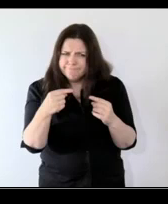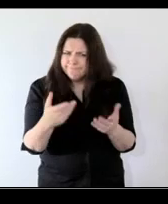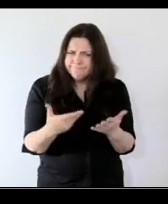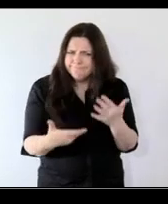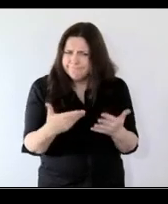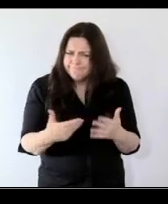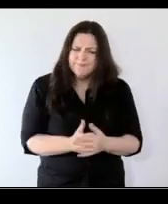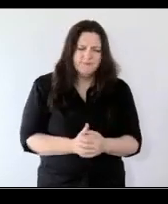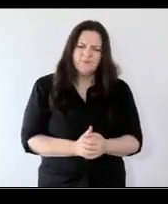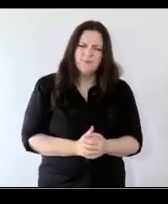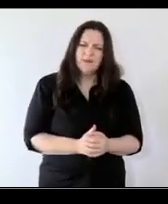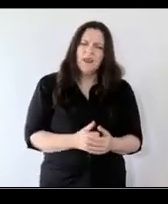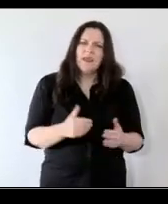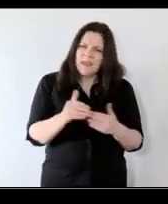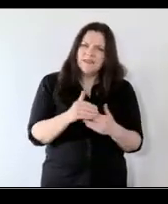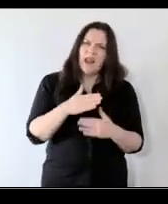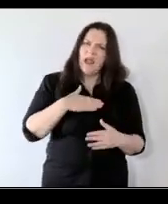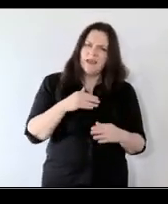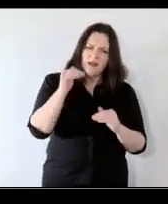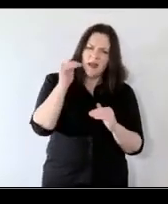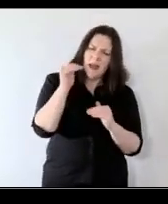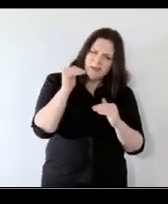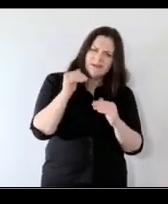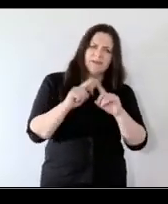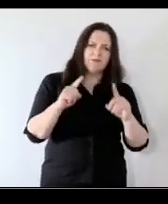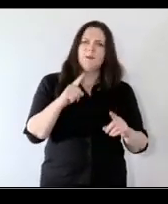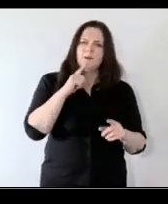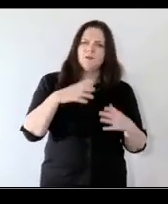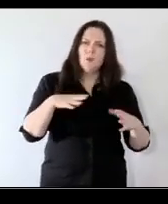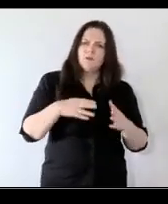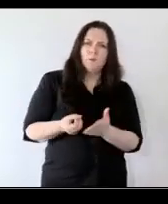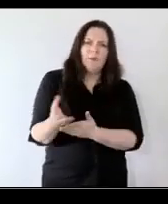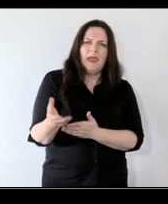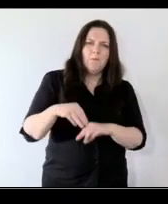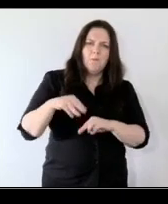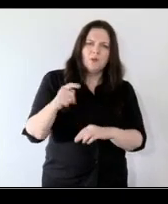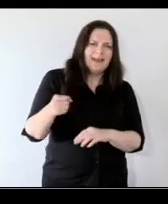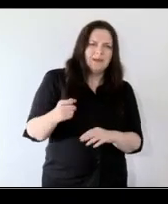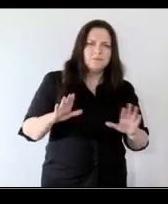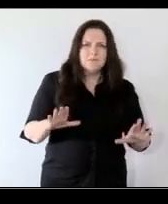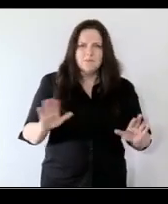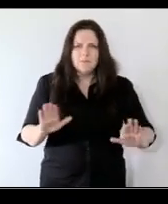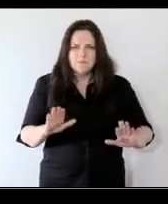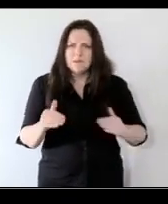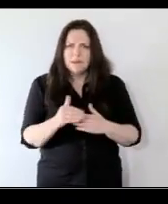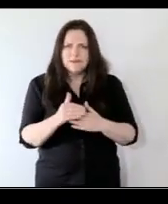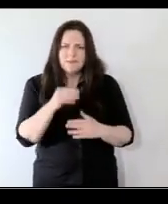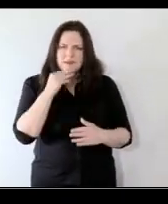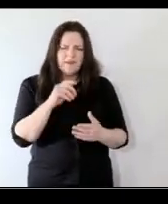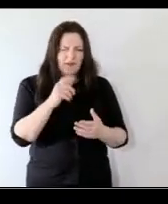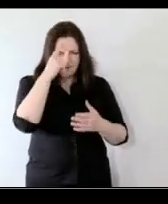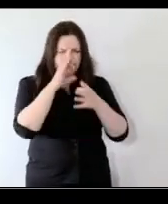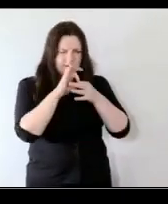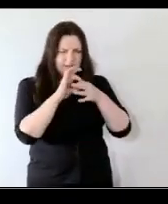really want there to be um smaller differences but we don't want to pay more taxes and so so sometimes there's a disconnect